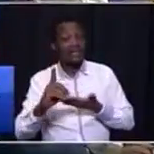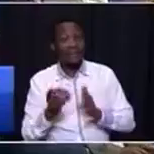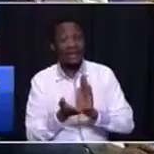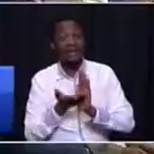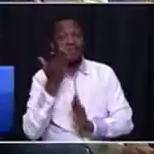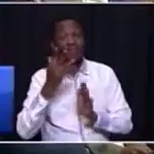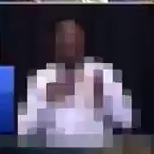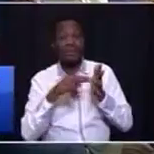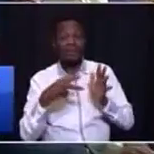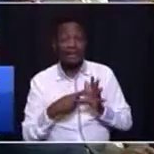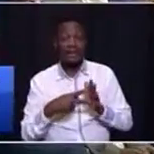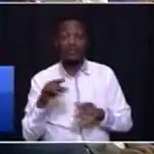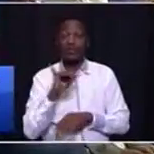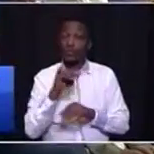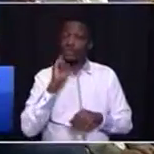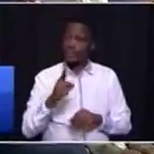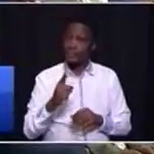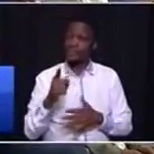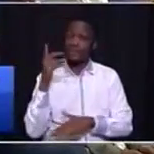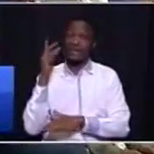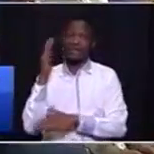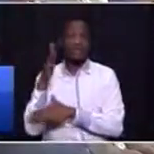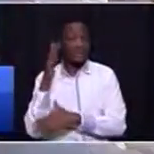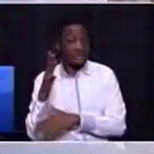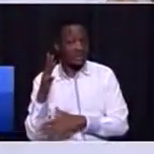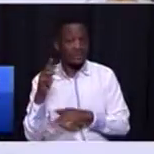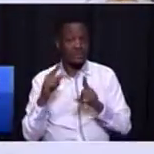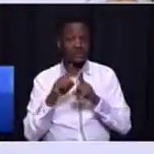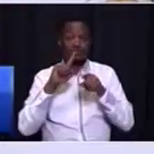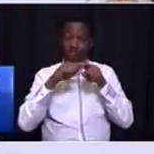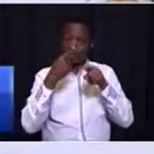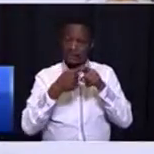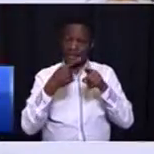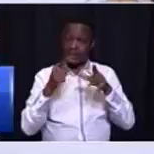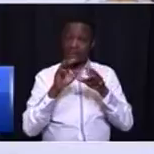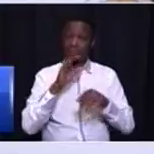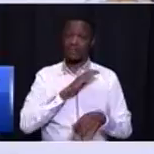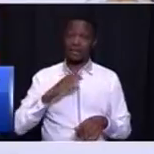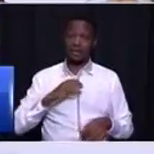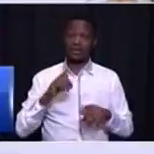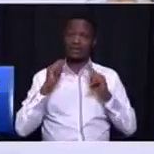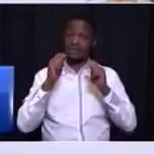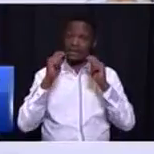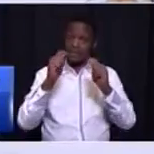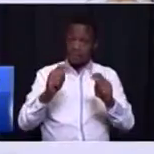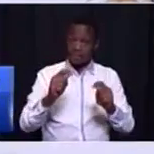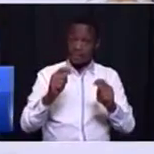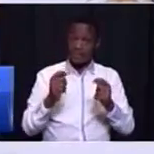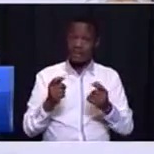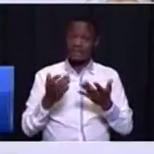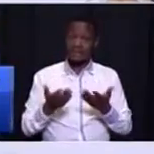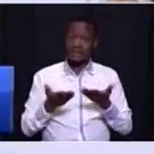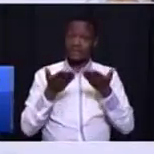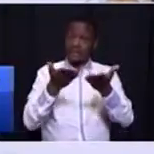plan which must be presented to the Executive Council. A transport service delivery